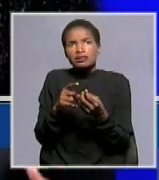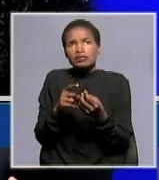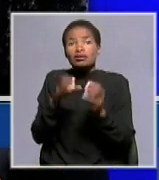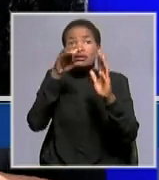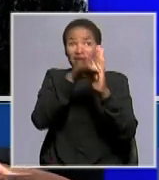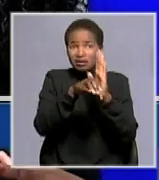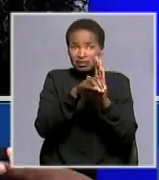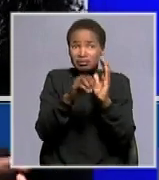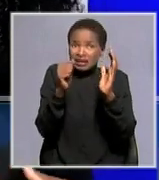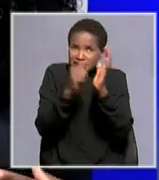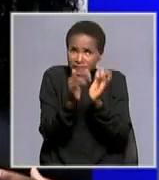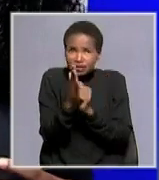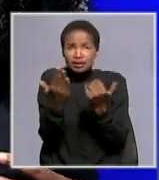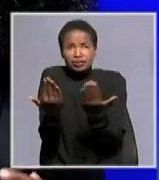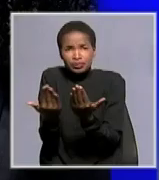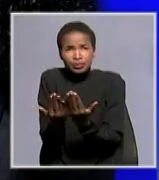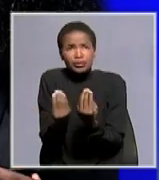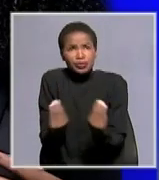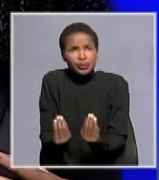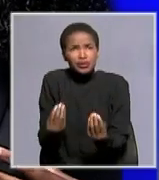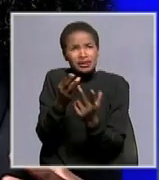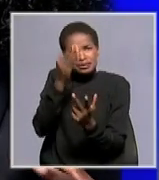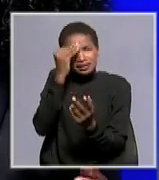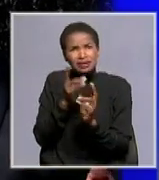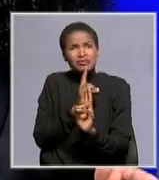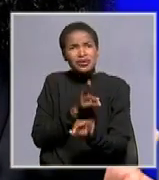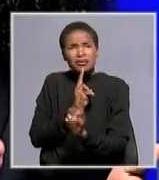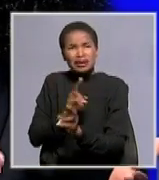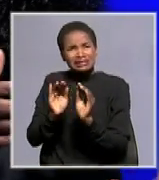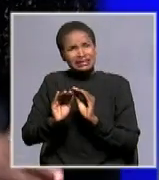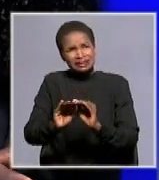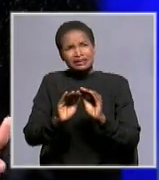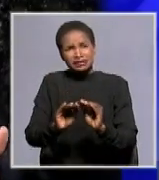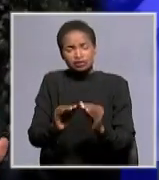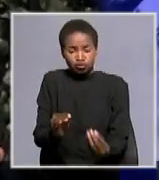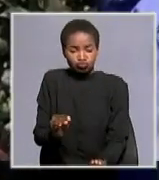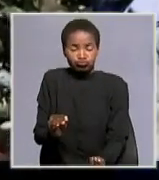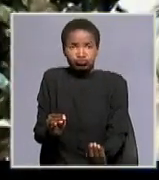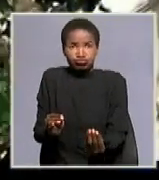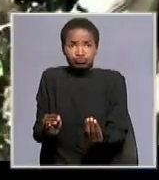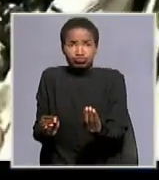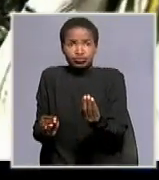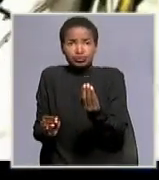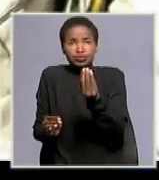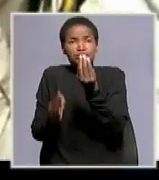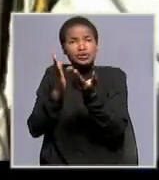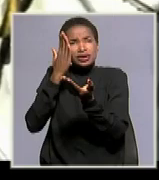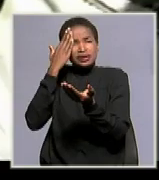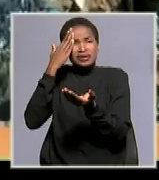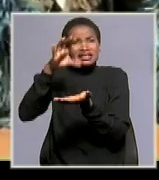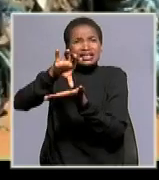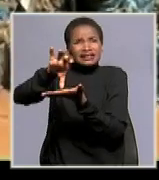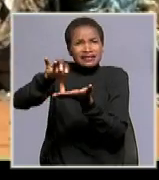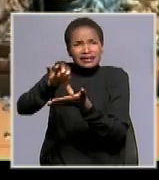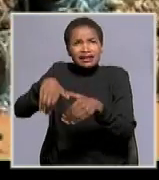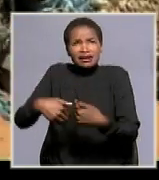curriculum to educate the students or the from the younger age and also the public on